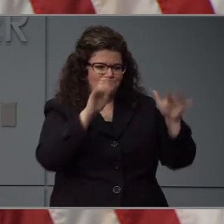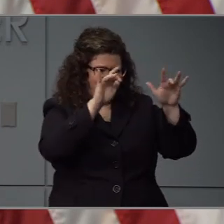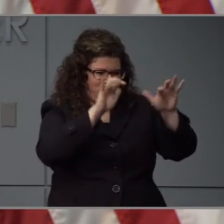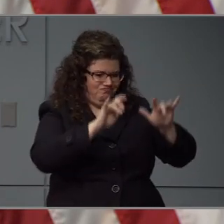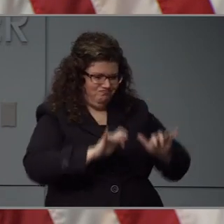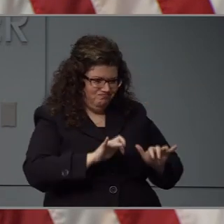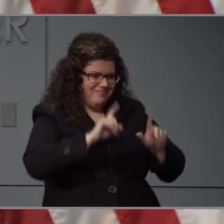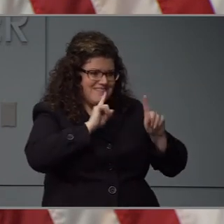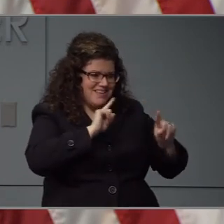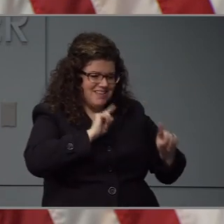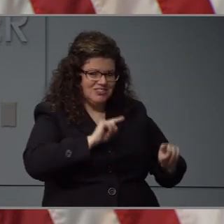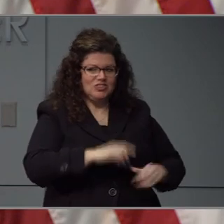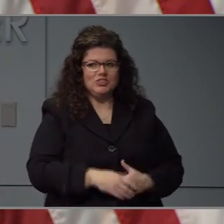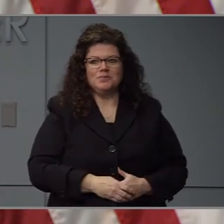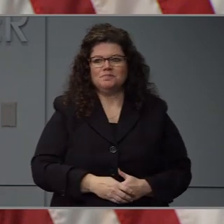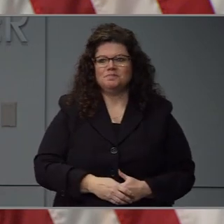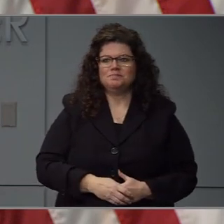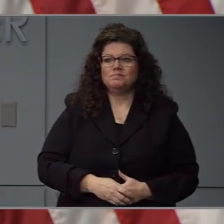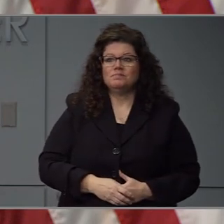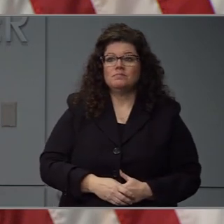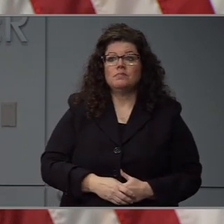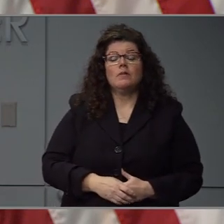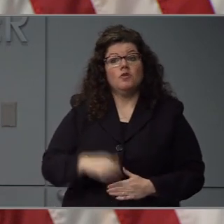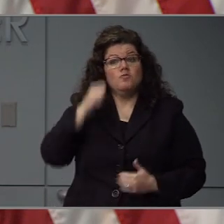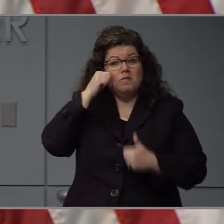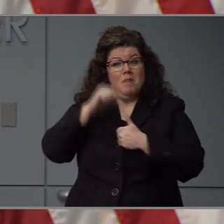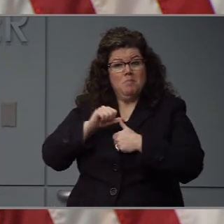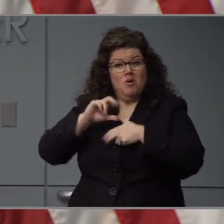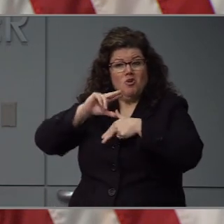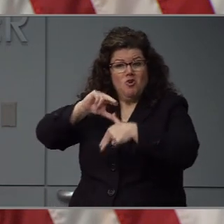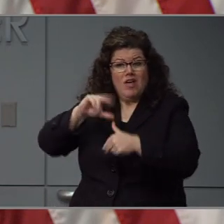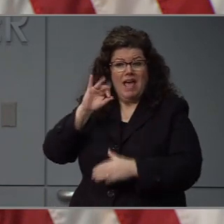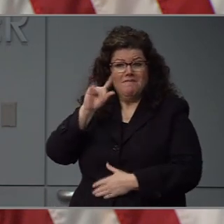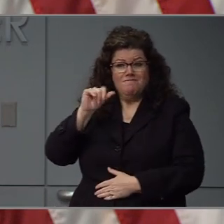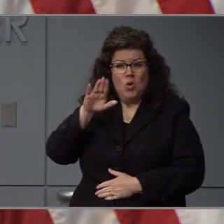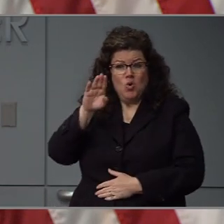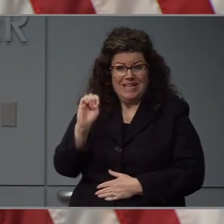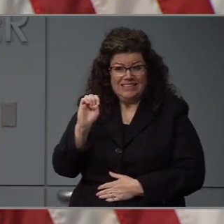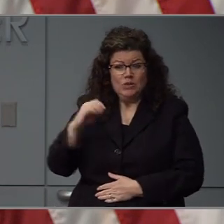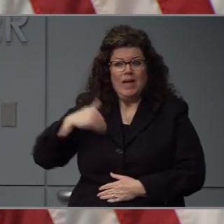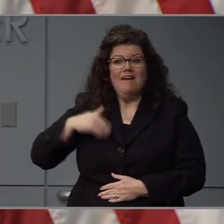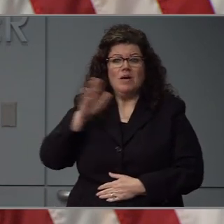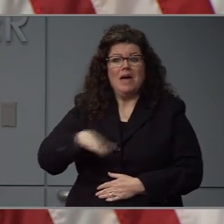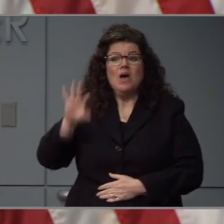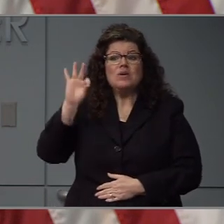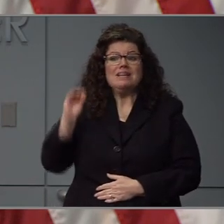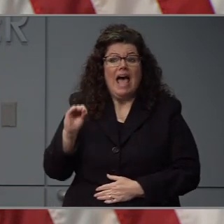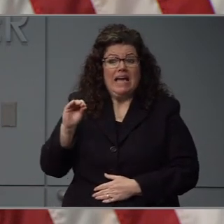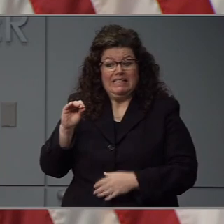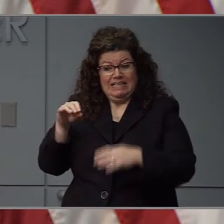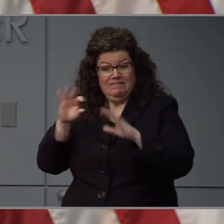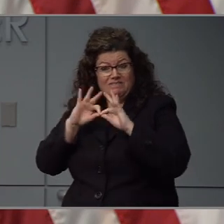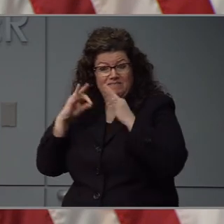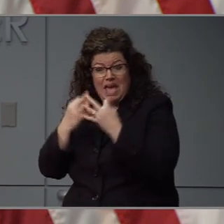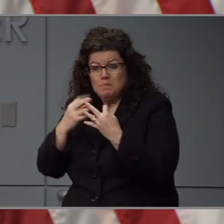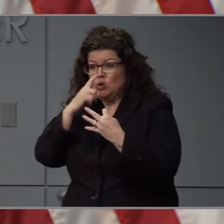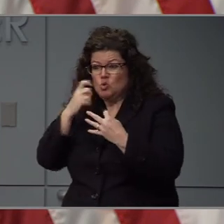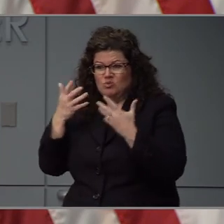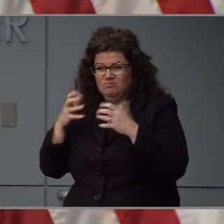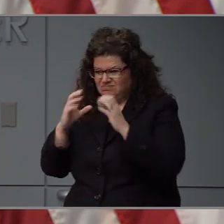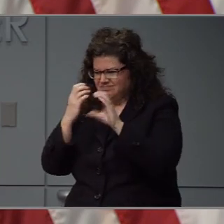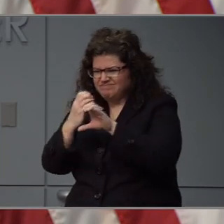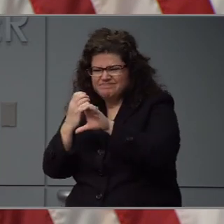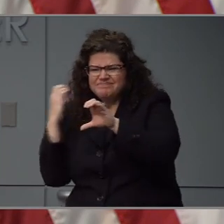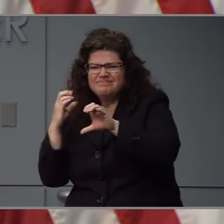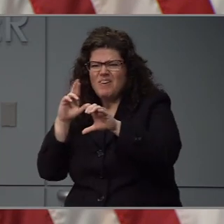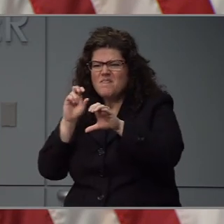for some Hurricane Florence victims. For about 90 families who are still living in FEMA travel trailers or manufactured homes after